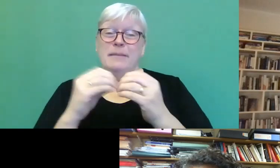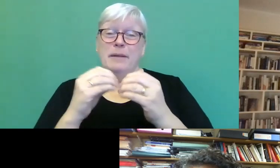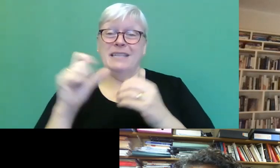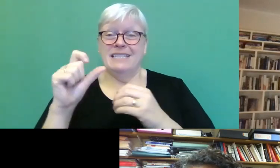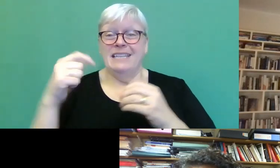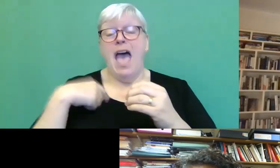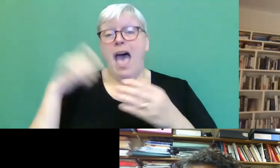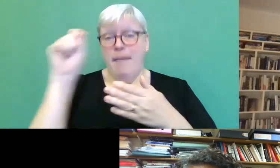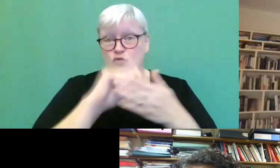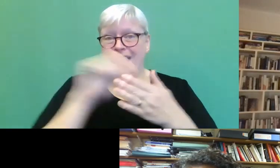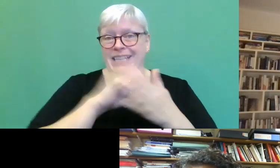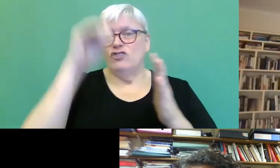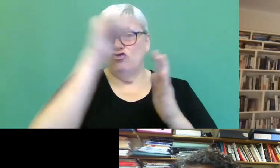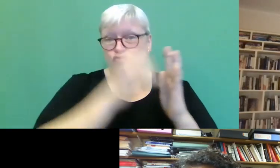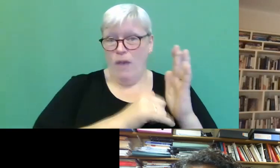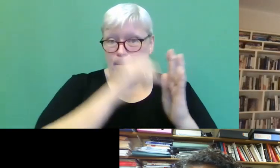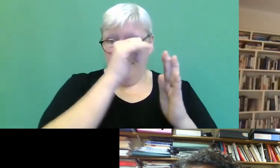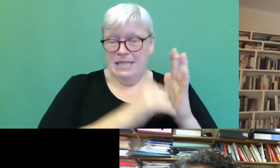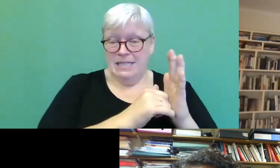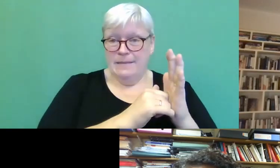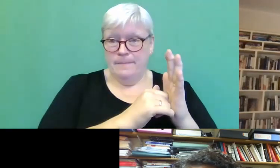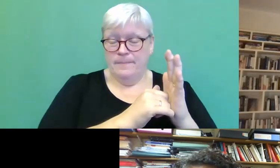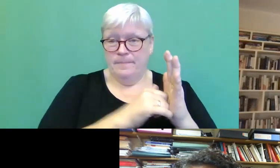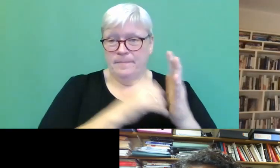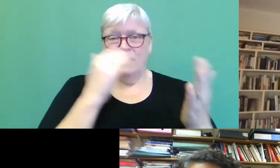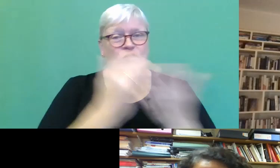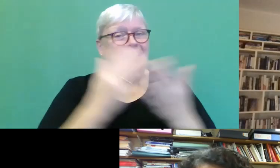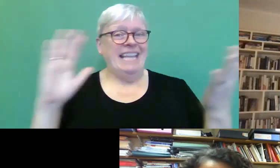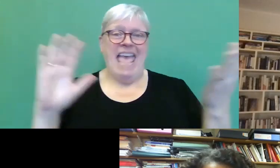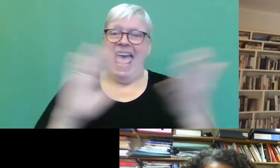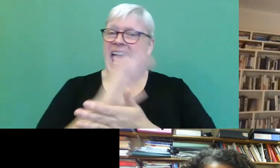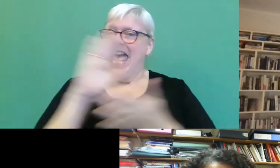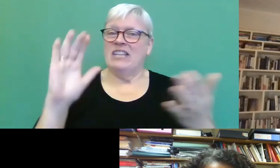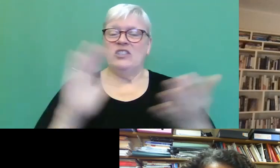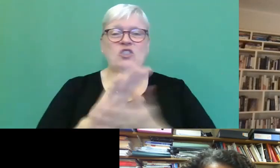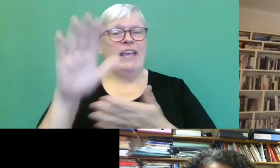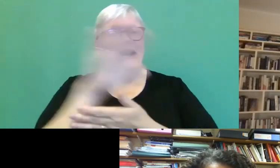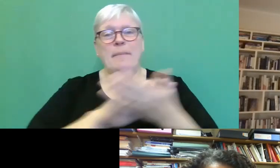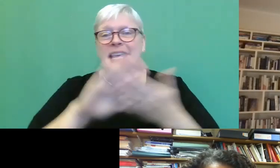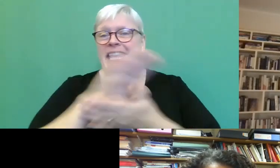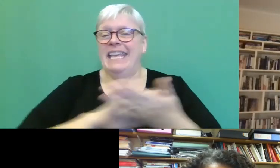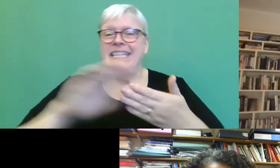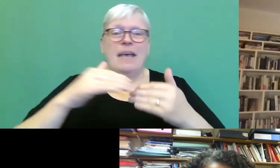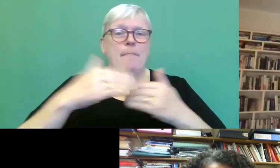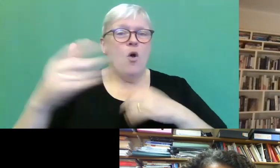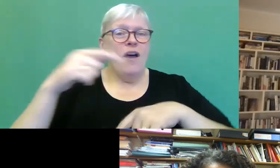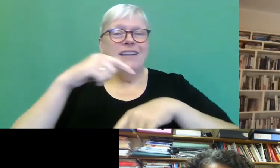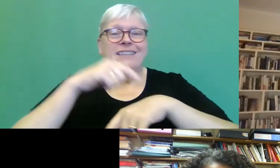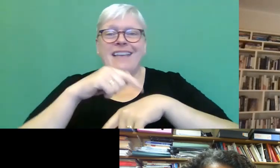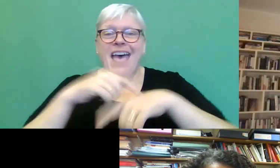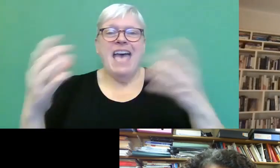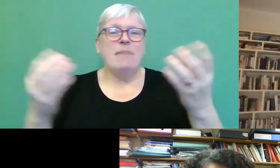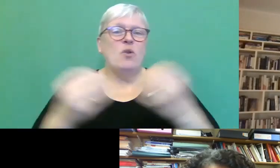the scripts and very much enjoying that because it means I get to spend more time with